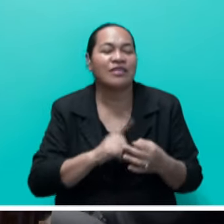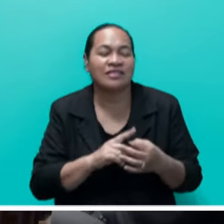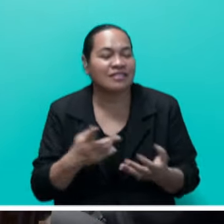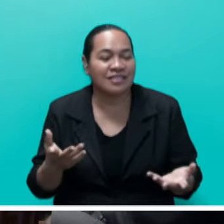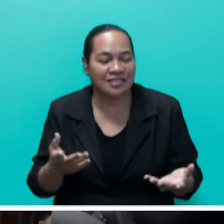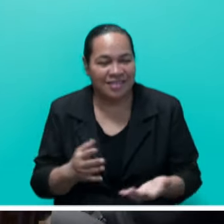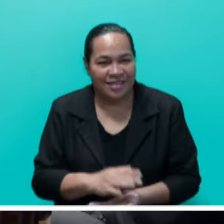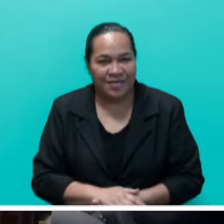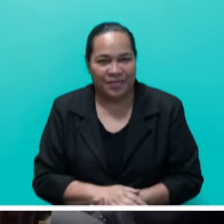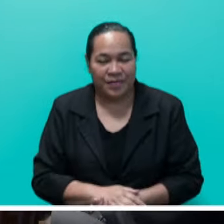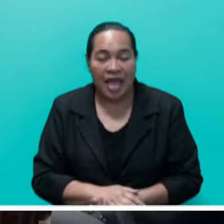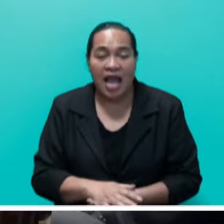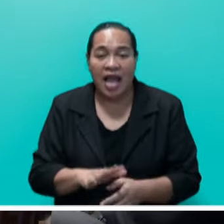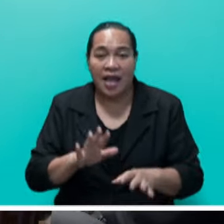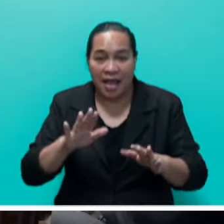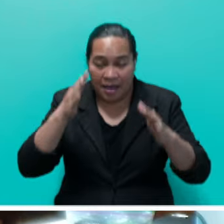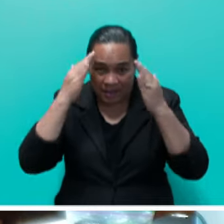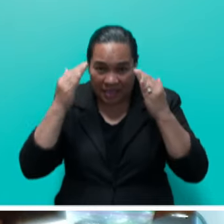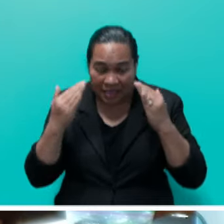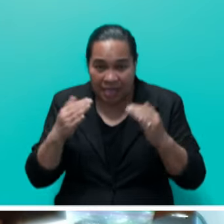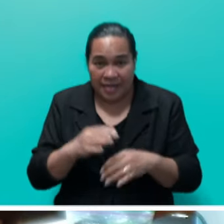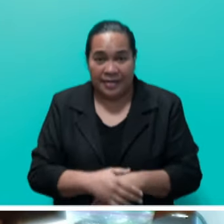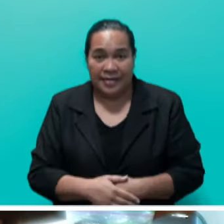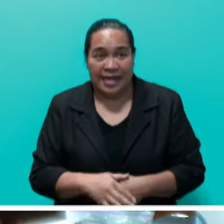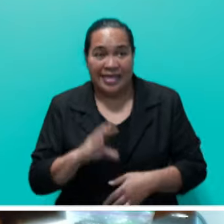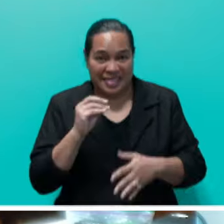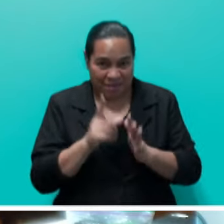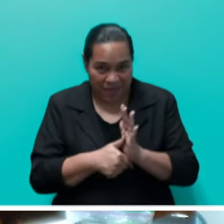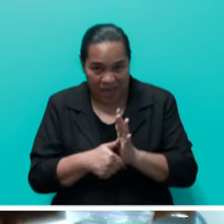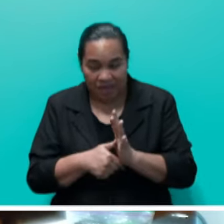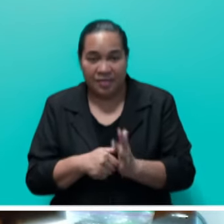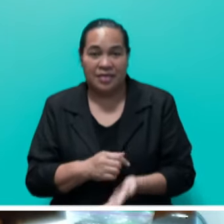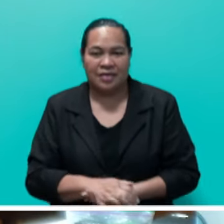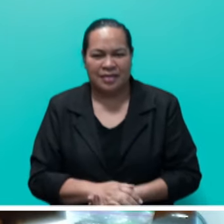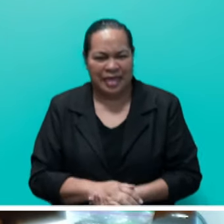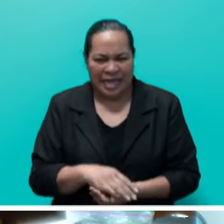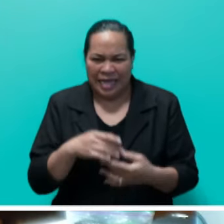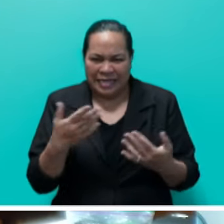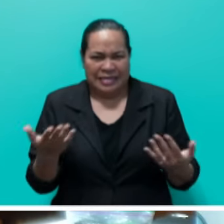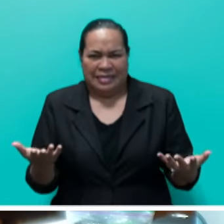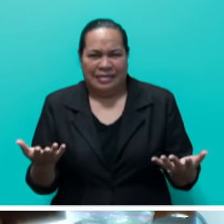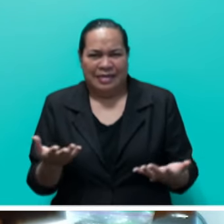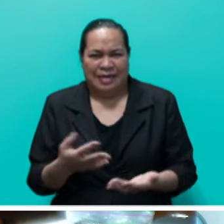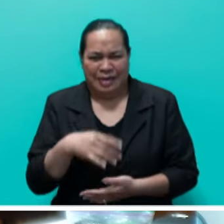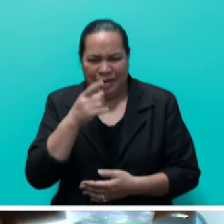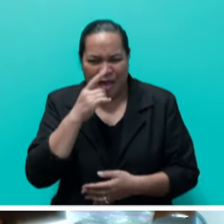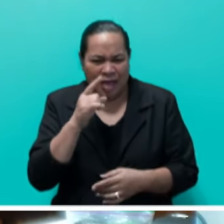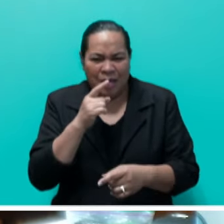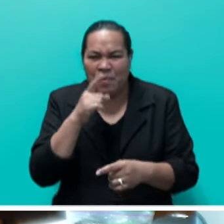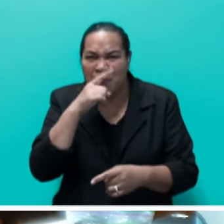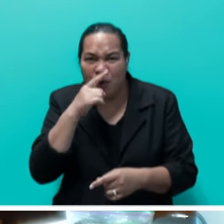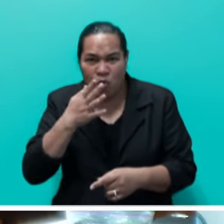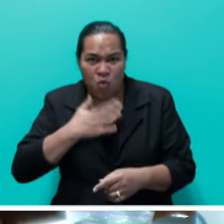I think, you know, at times these sorts of ambitious foreshore development